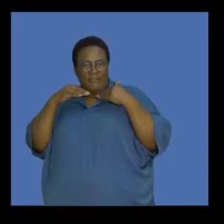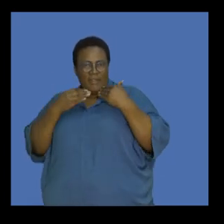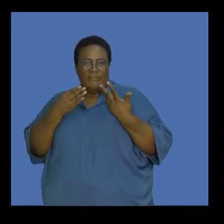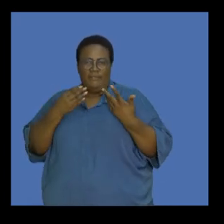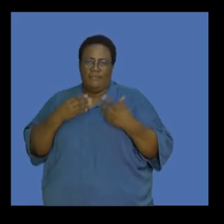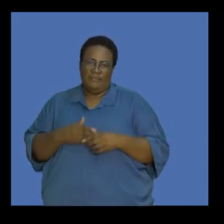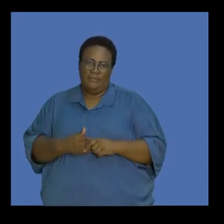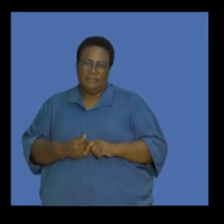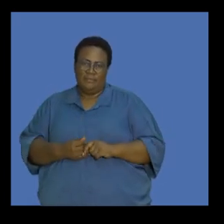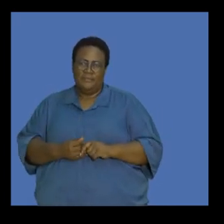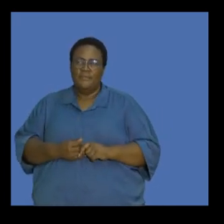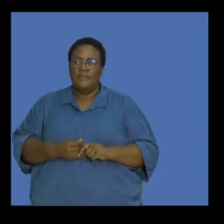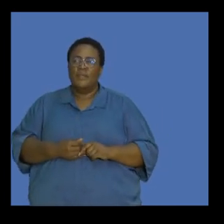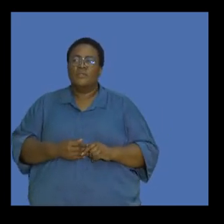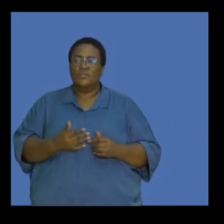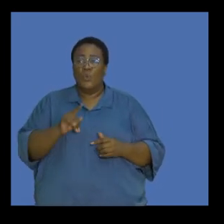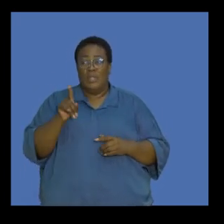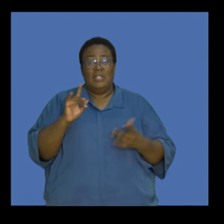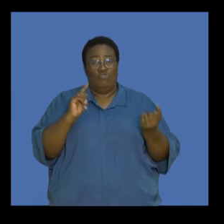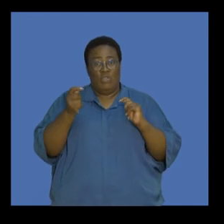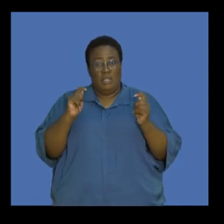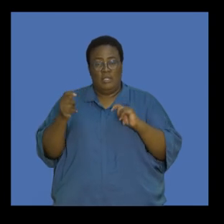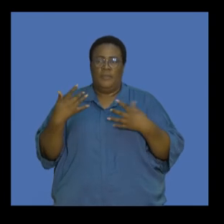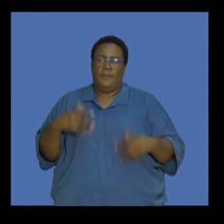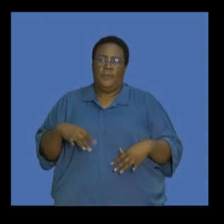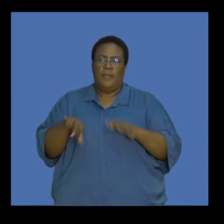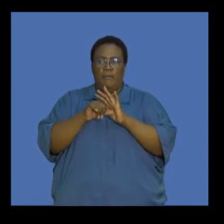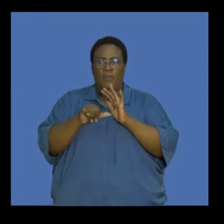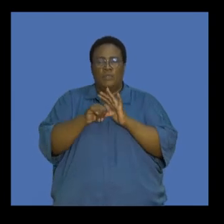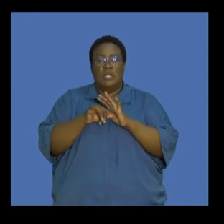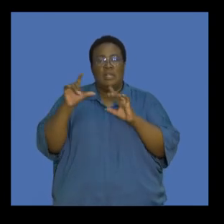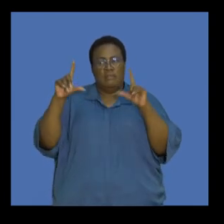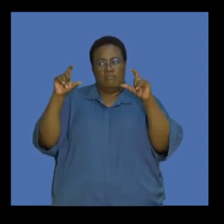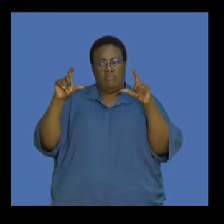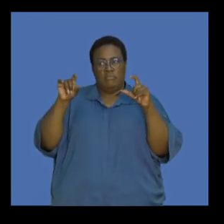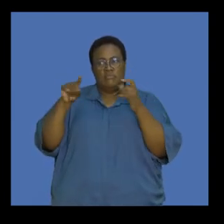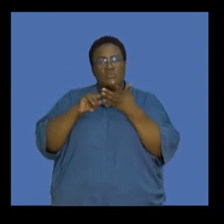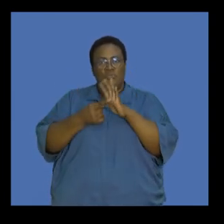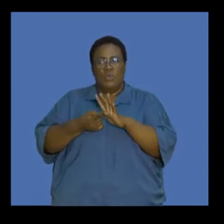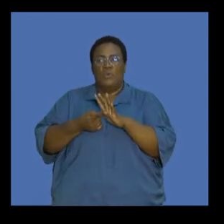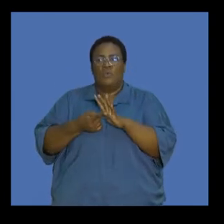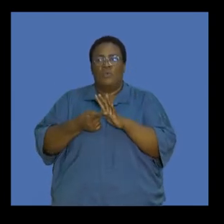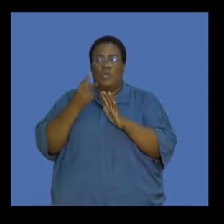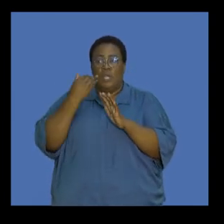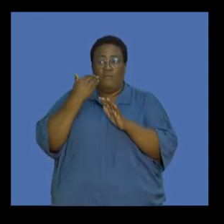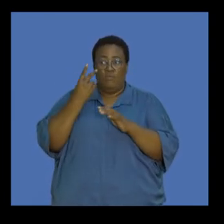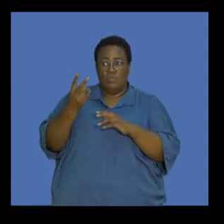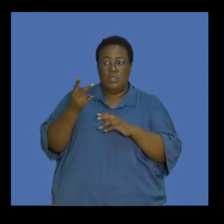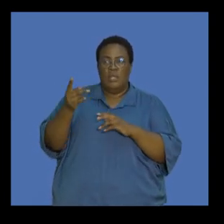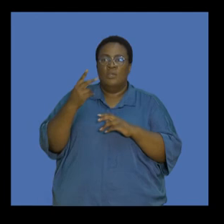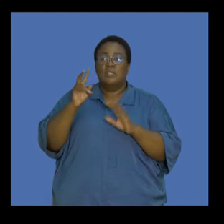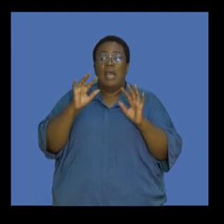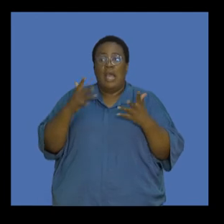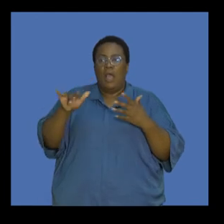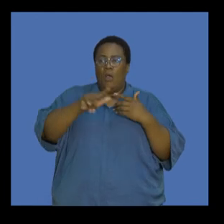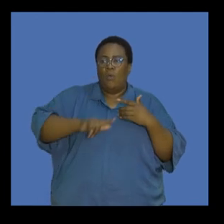as well as the extinction of species. And so these changes are significant. And this image is quite a moving image. And if you look at